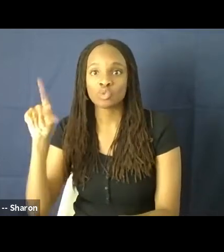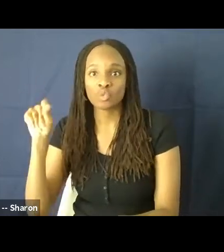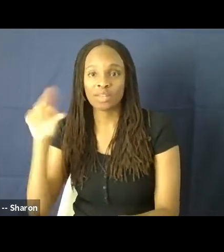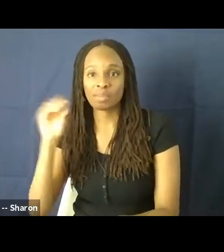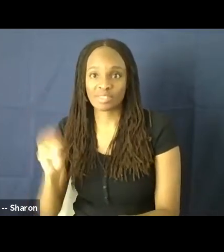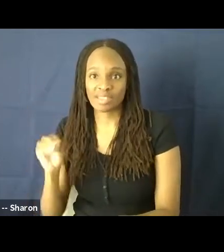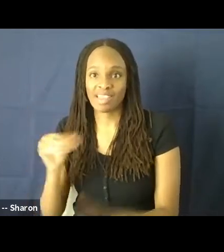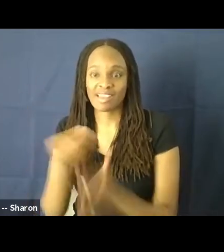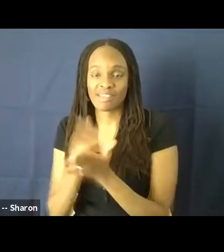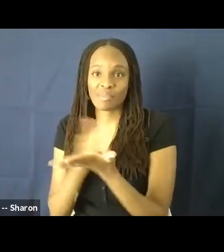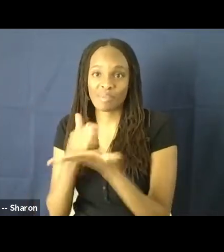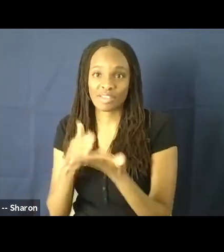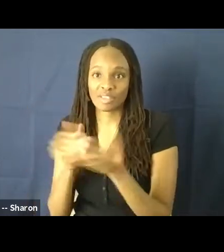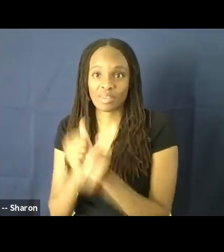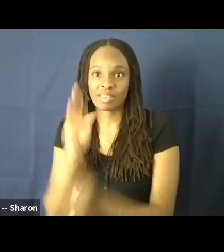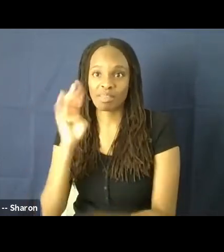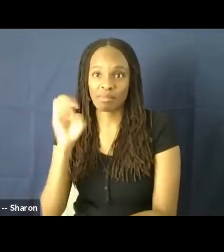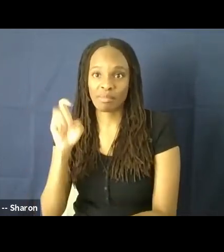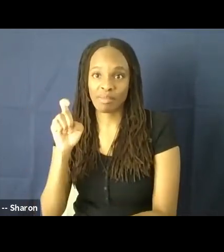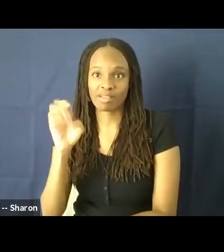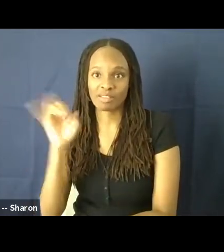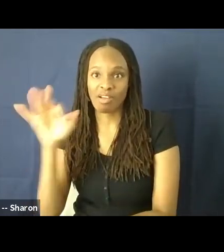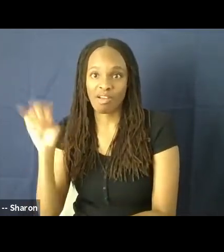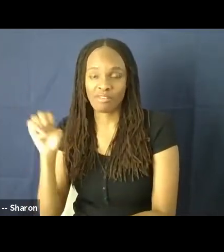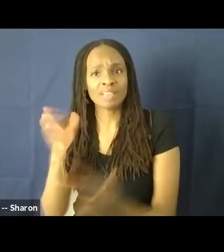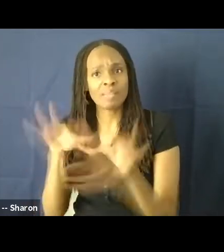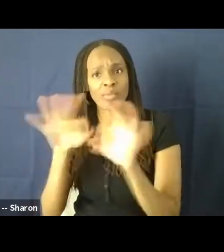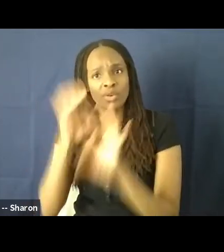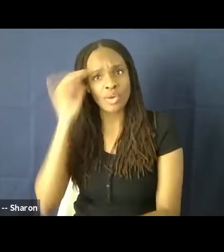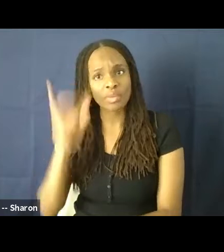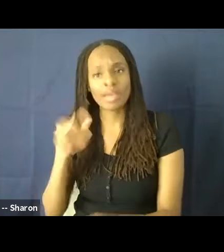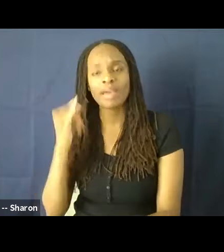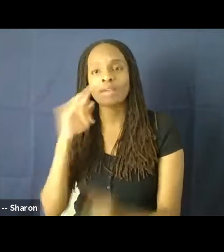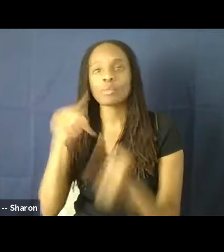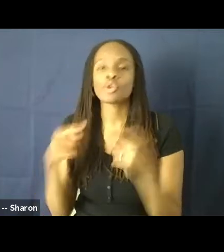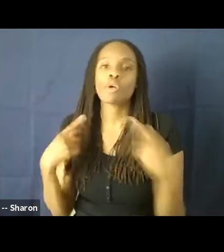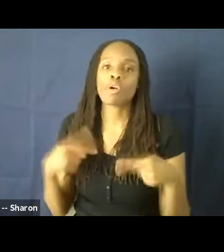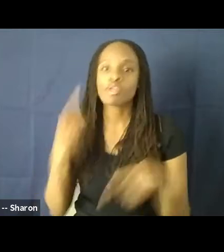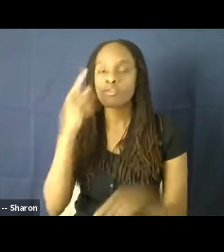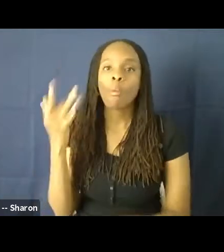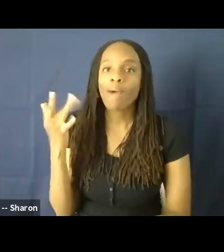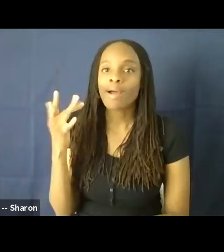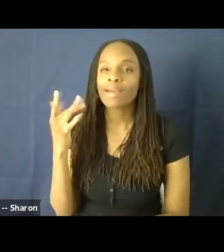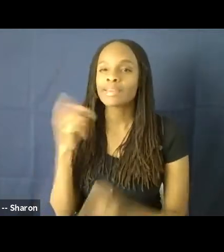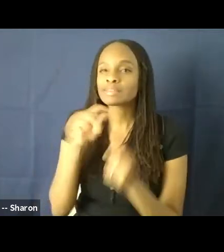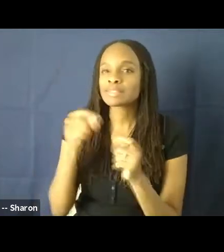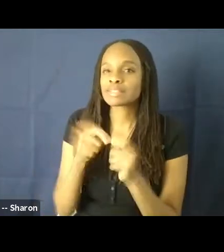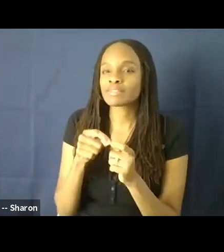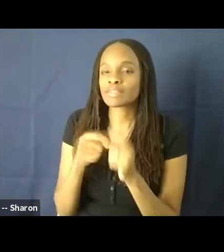office returns. And I think it's important to know things like that when you are arguing for why a certain perspective matters.